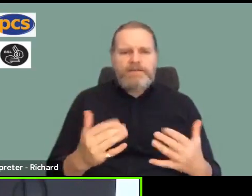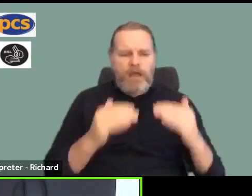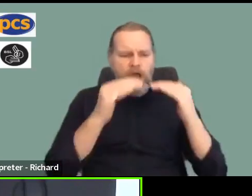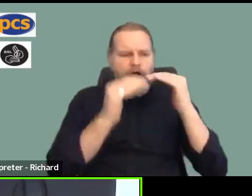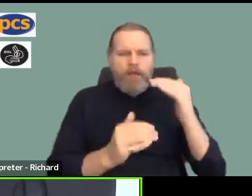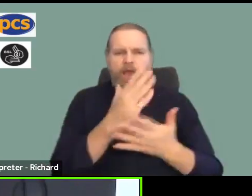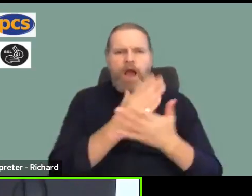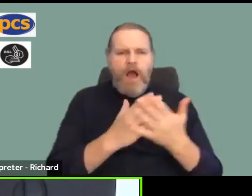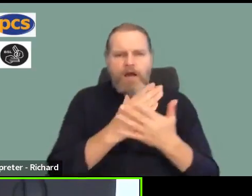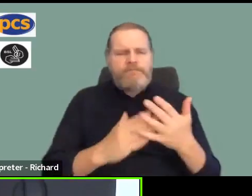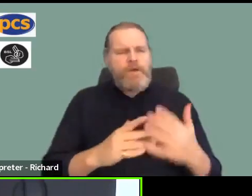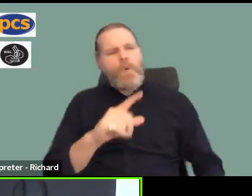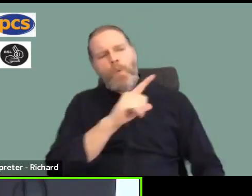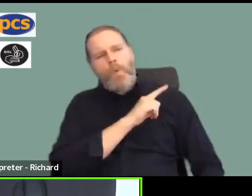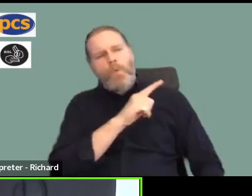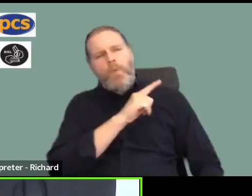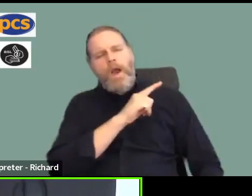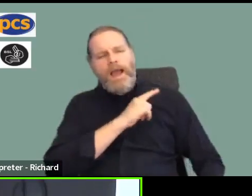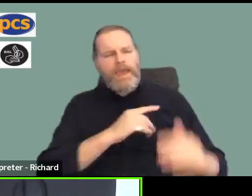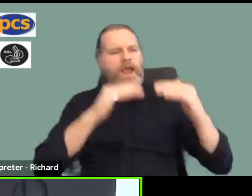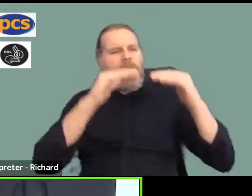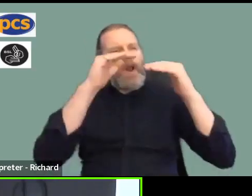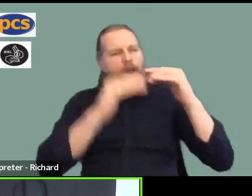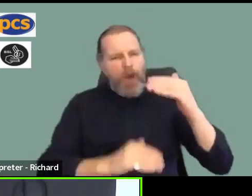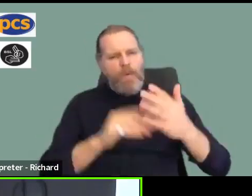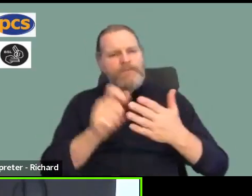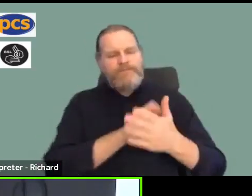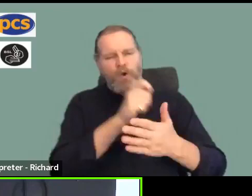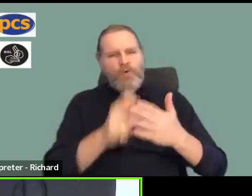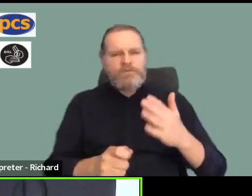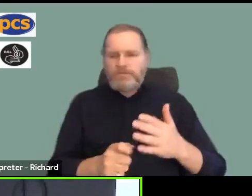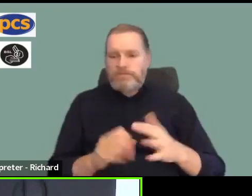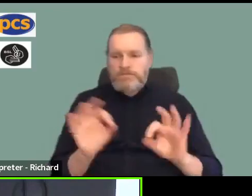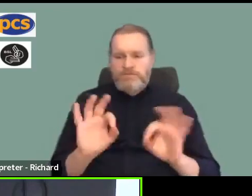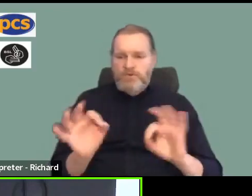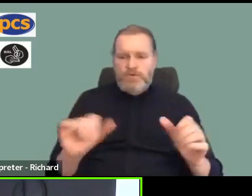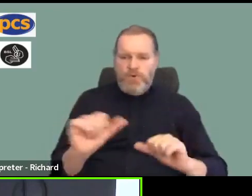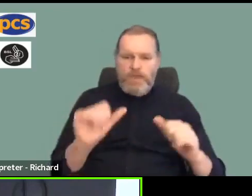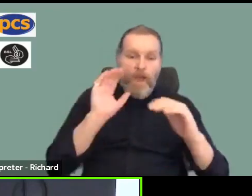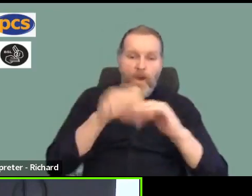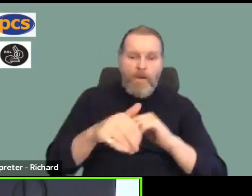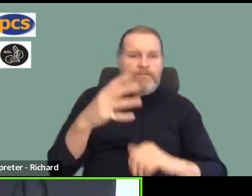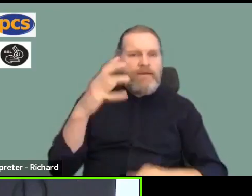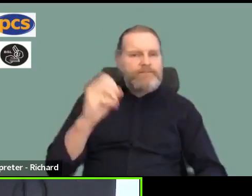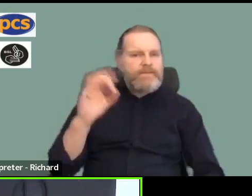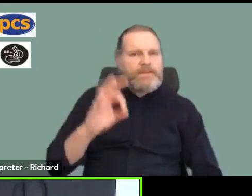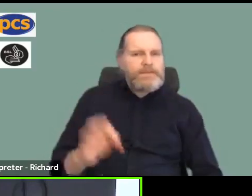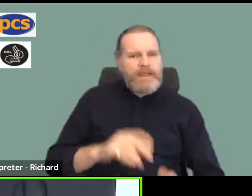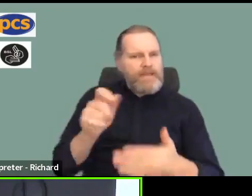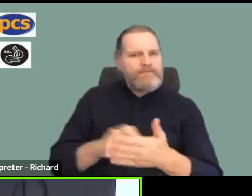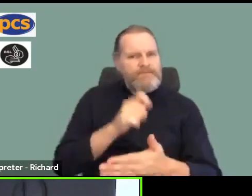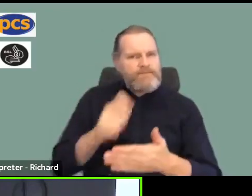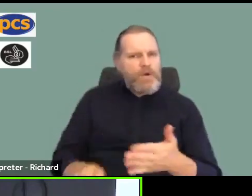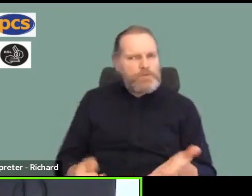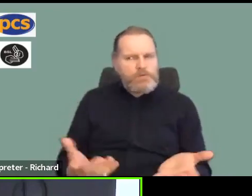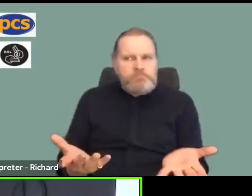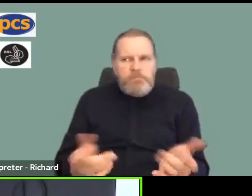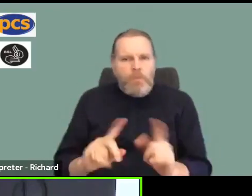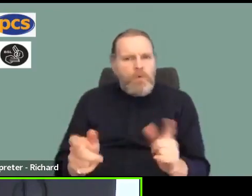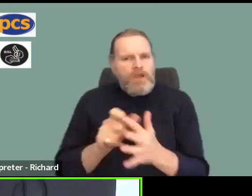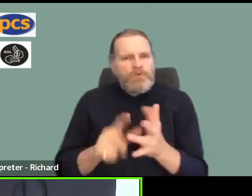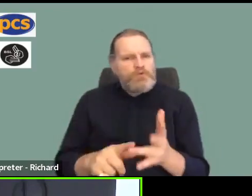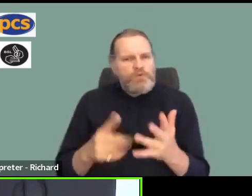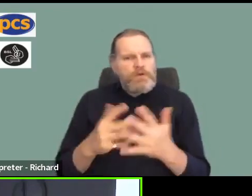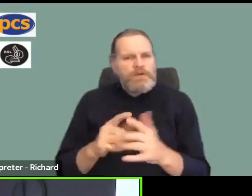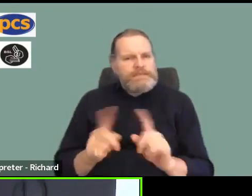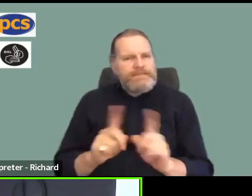Why do you think our turnouts repeatedly fail to reach 50% time after time? And what can we do differently? So, Mark, there's quite